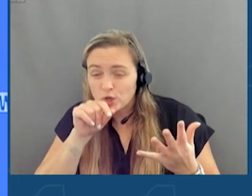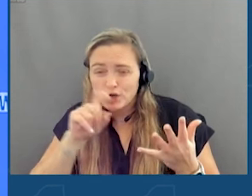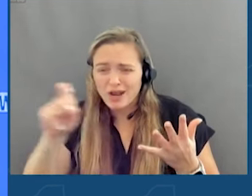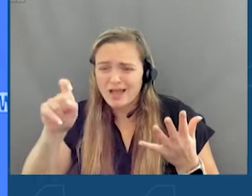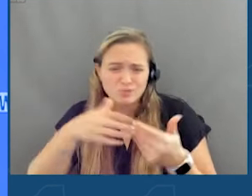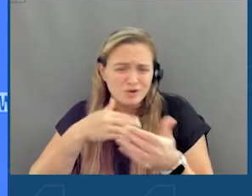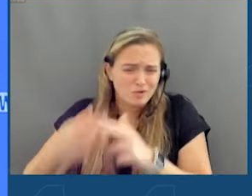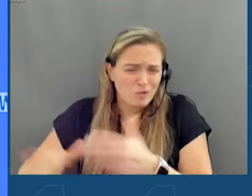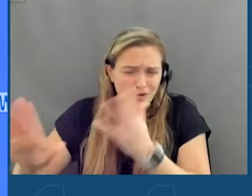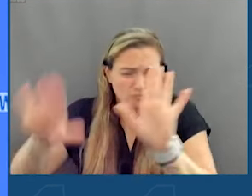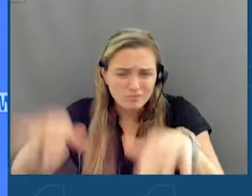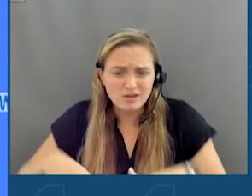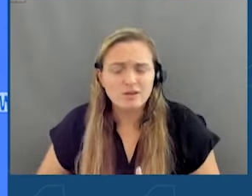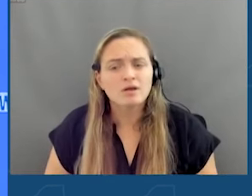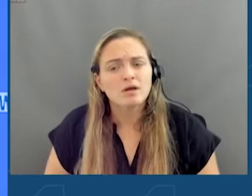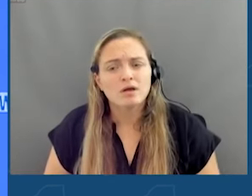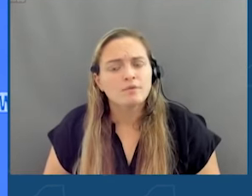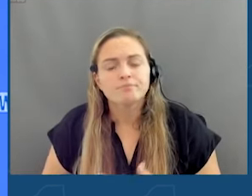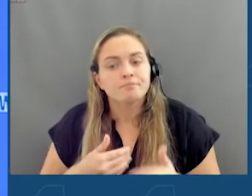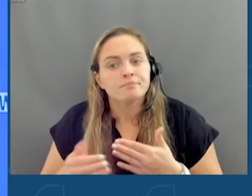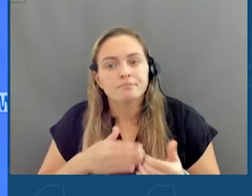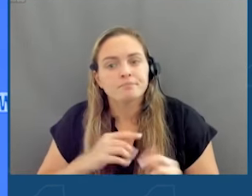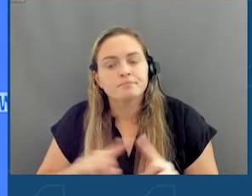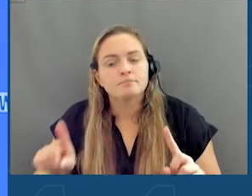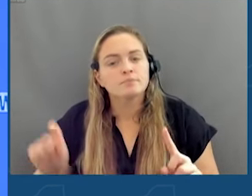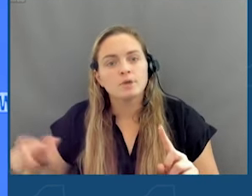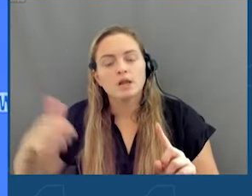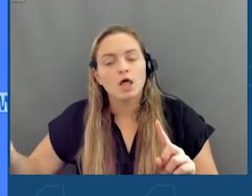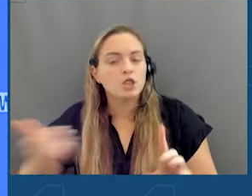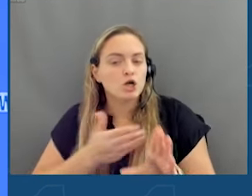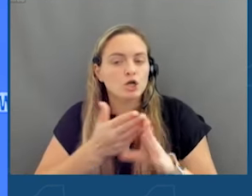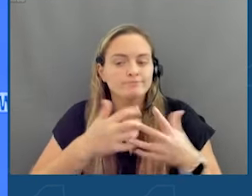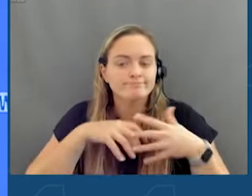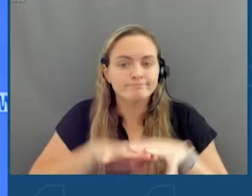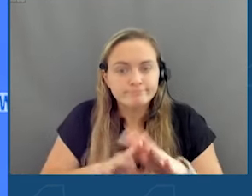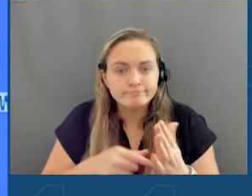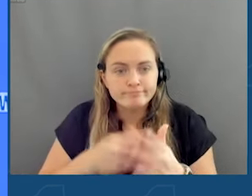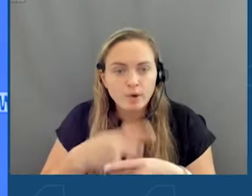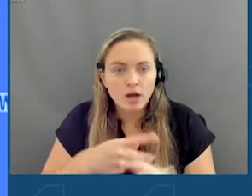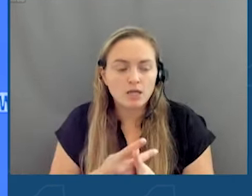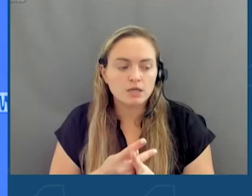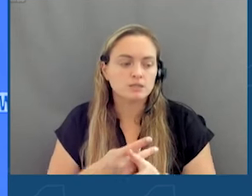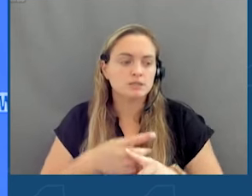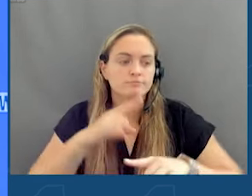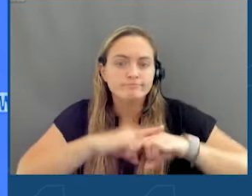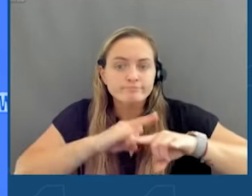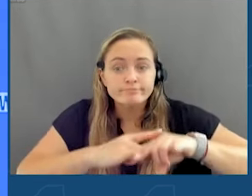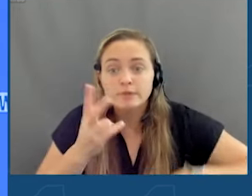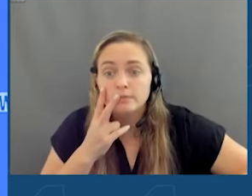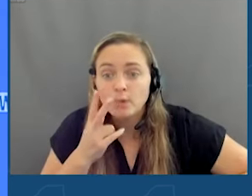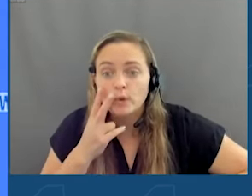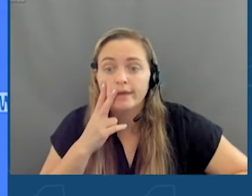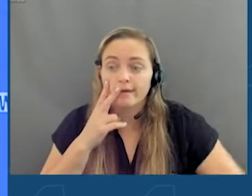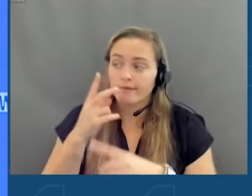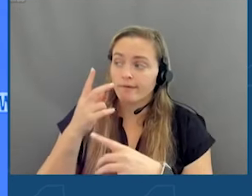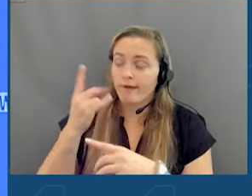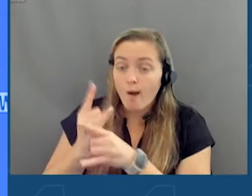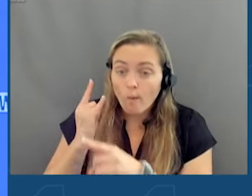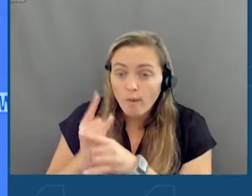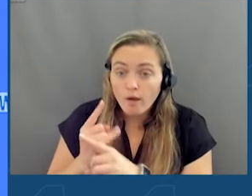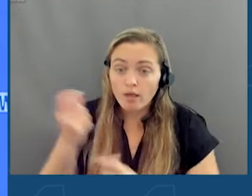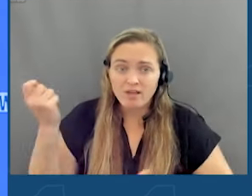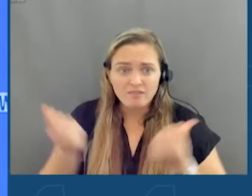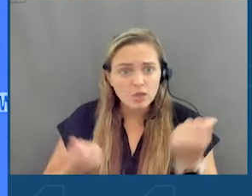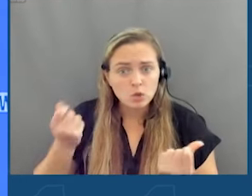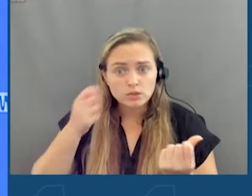they're calling themselves today. However, unlike other mainstream products like smoking, alcohol, and vehicles, which are subject